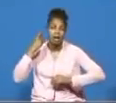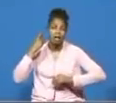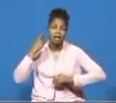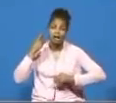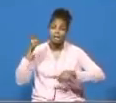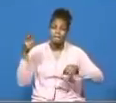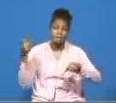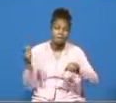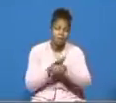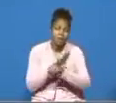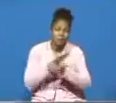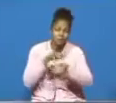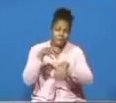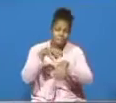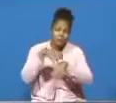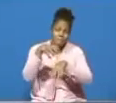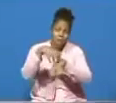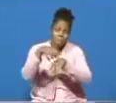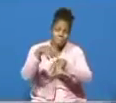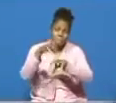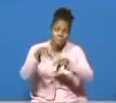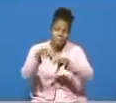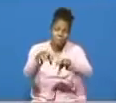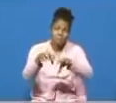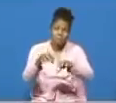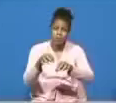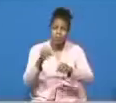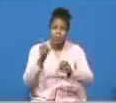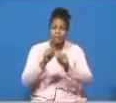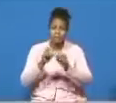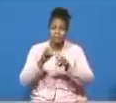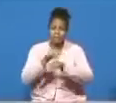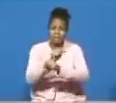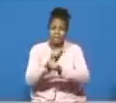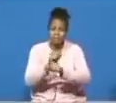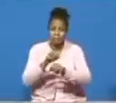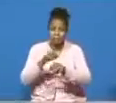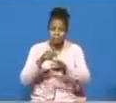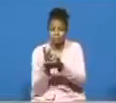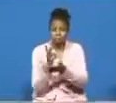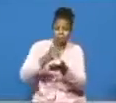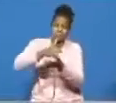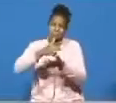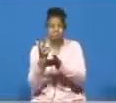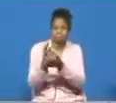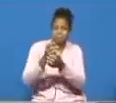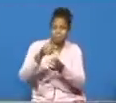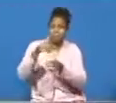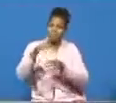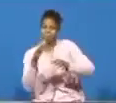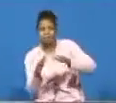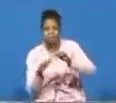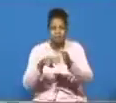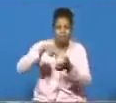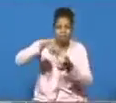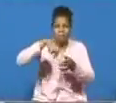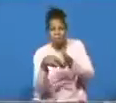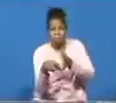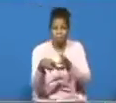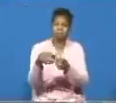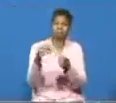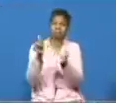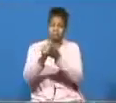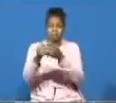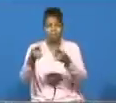stones and sand so the trek was kind of rough was kind of laborious